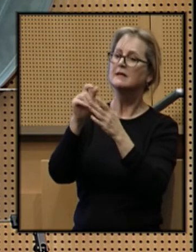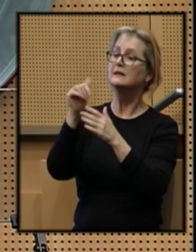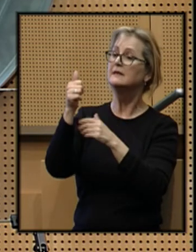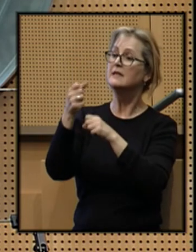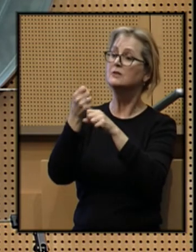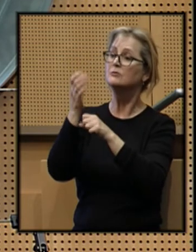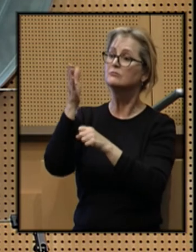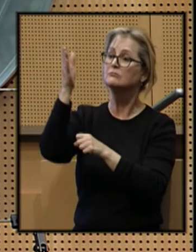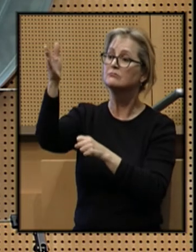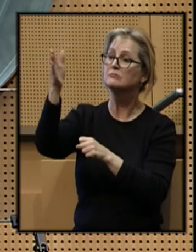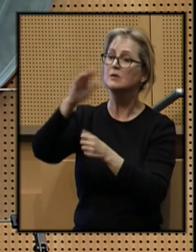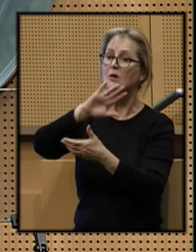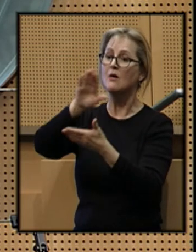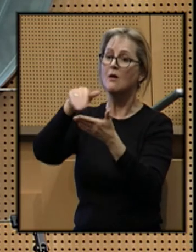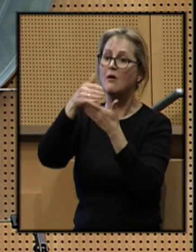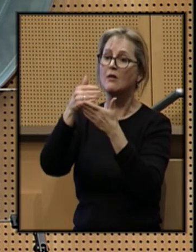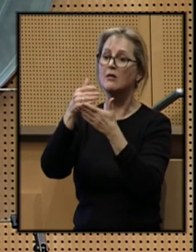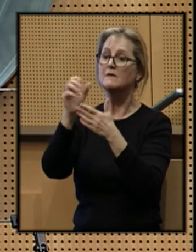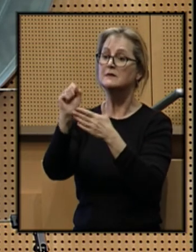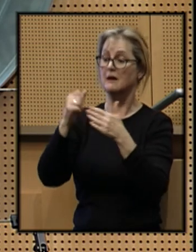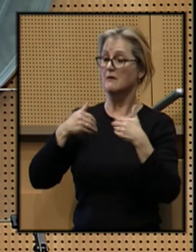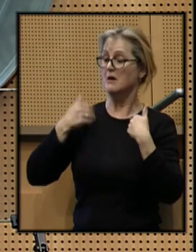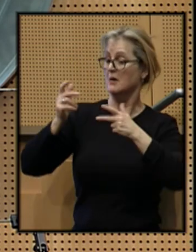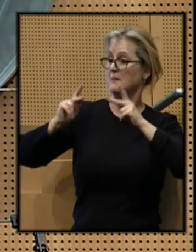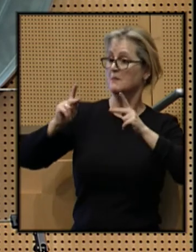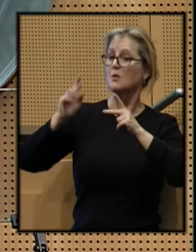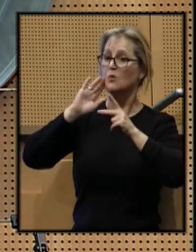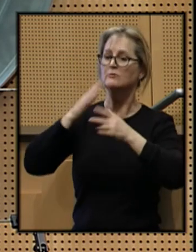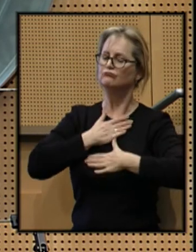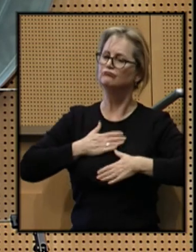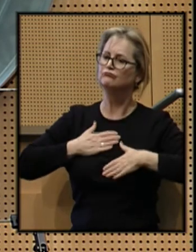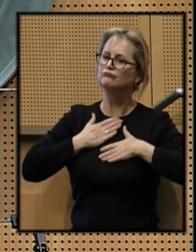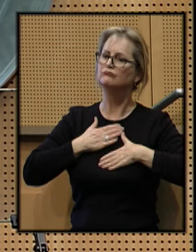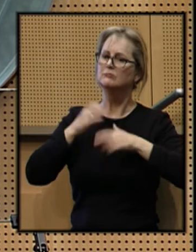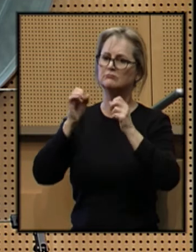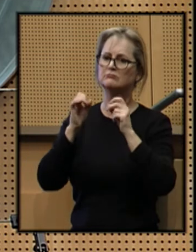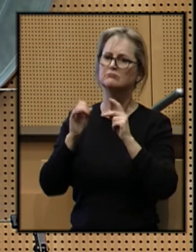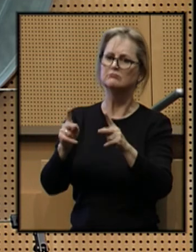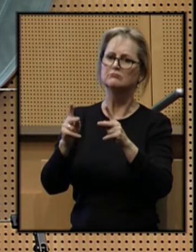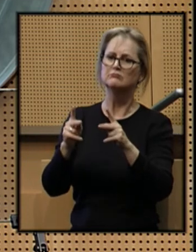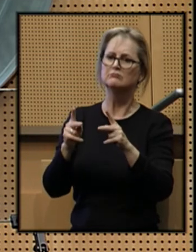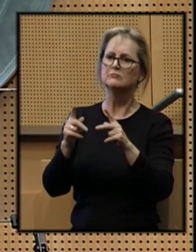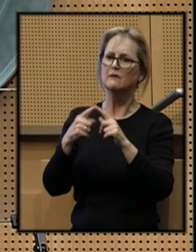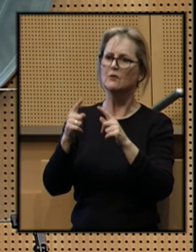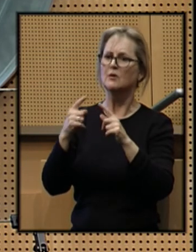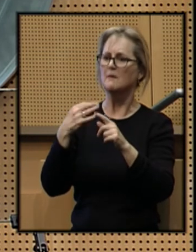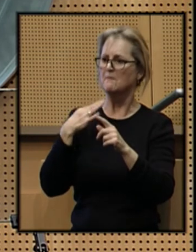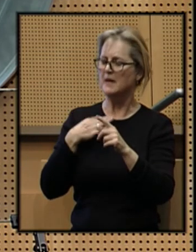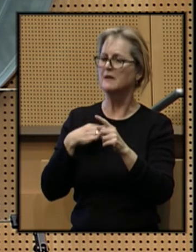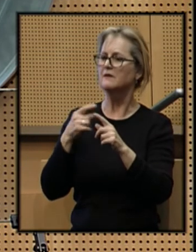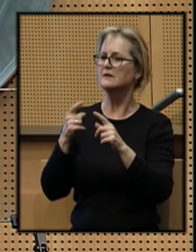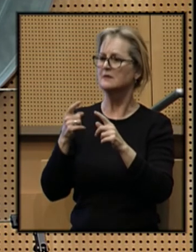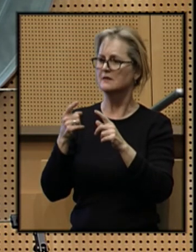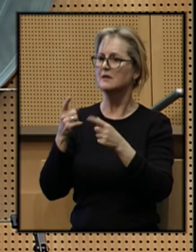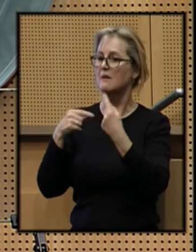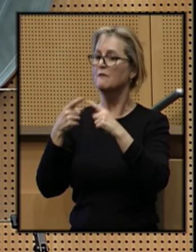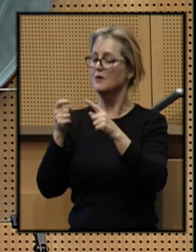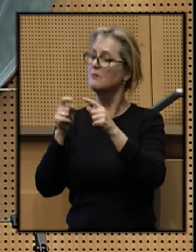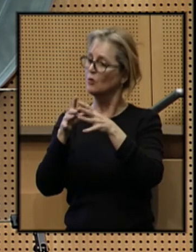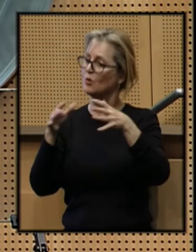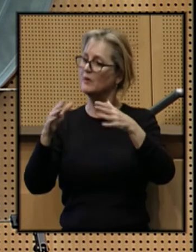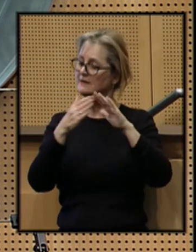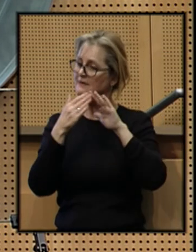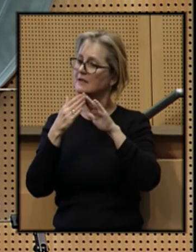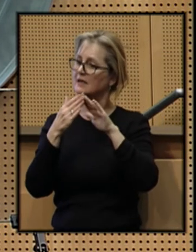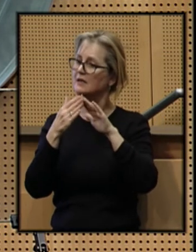years, all of Seattle's young peoples will enjoy an opportunity for the benefits that come from a growing city